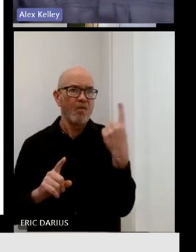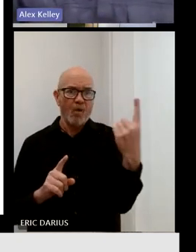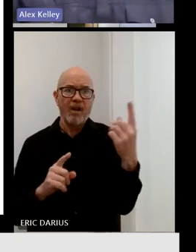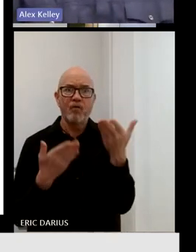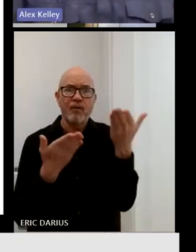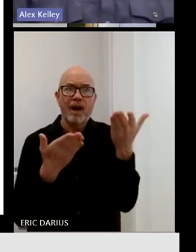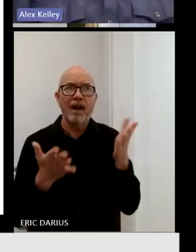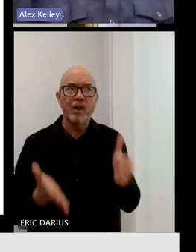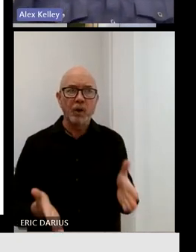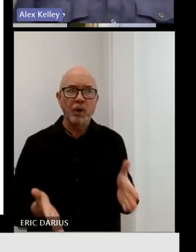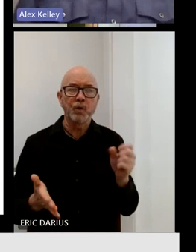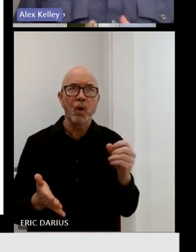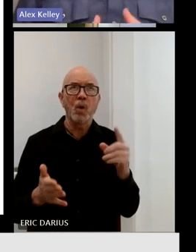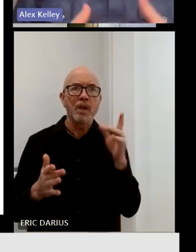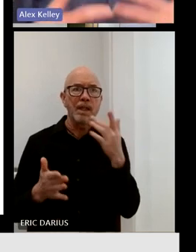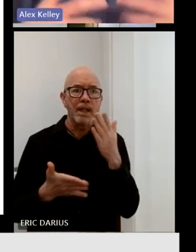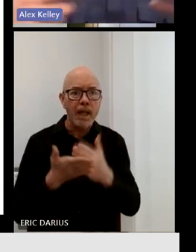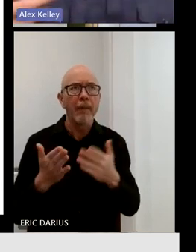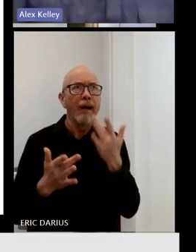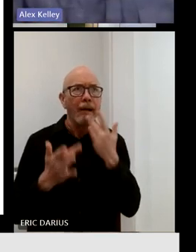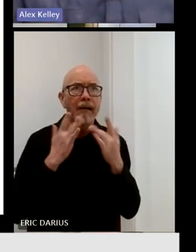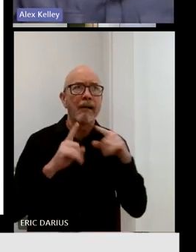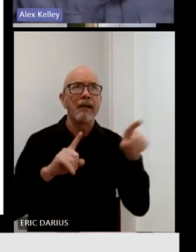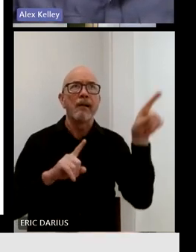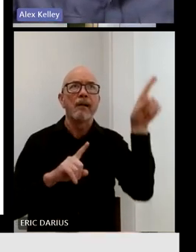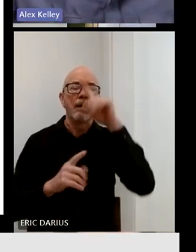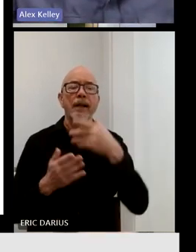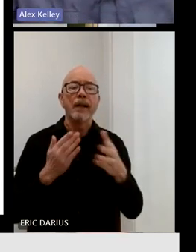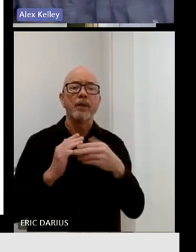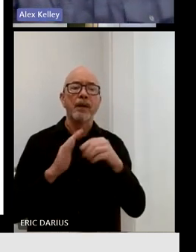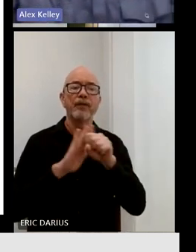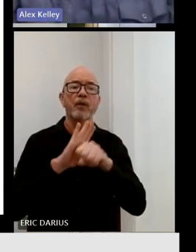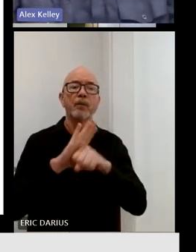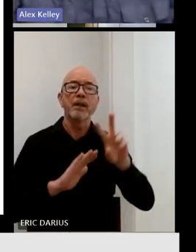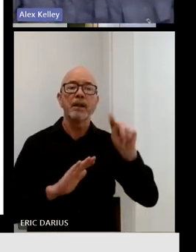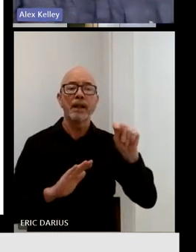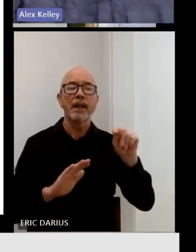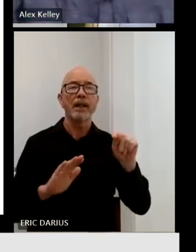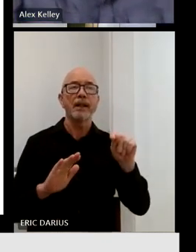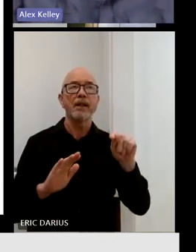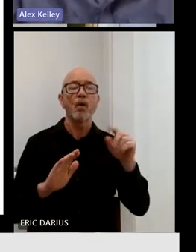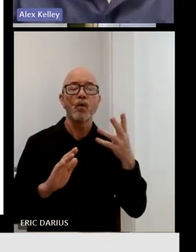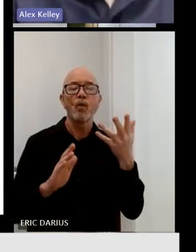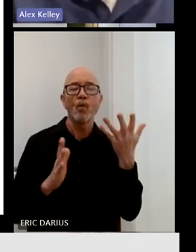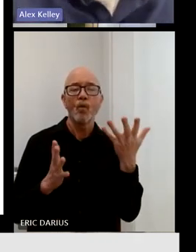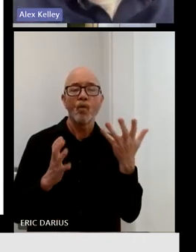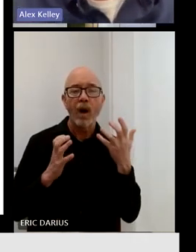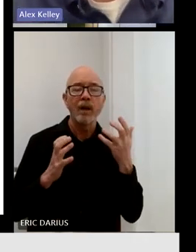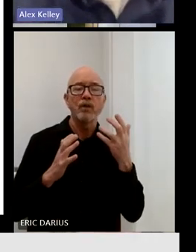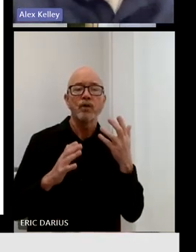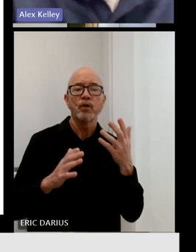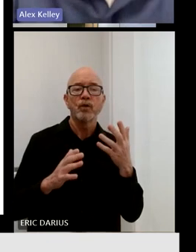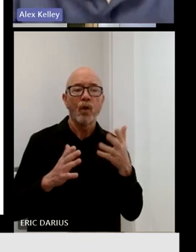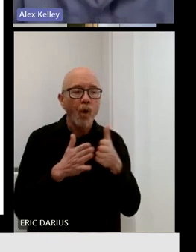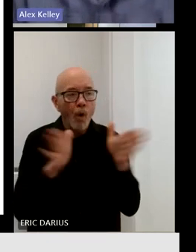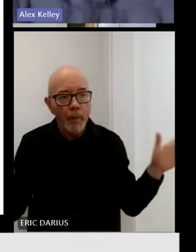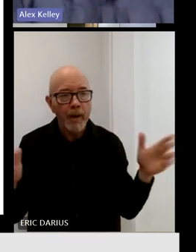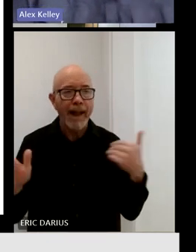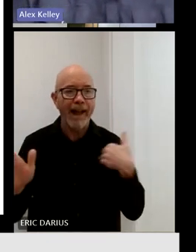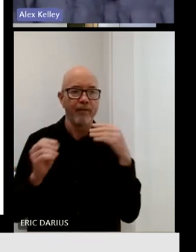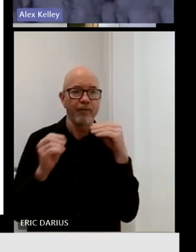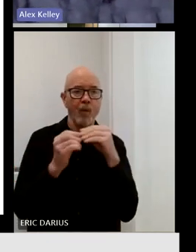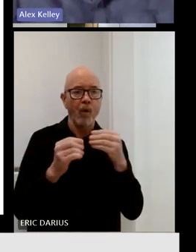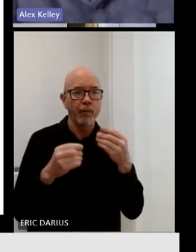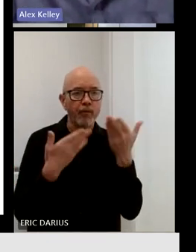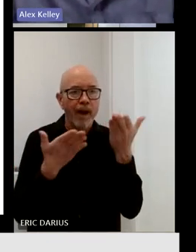And so, you know, there's a state goal of increasing competition in the state, which is an appropriate goal. But what